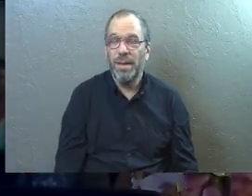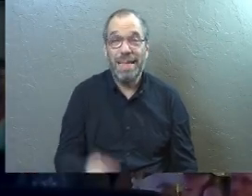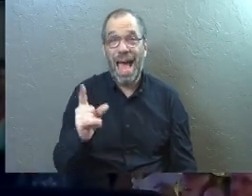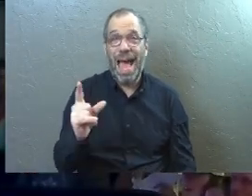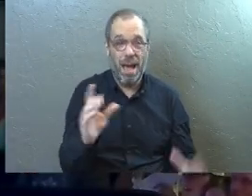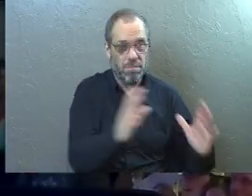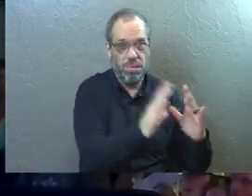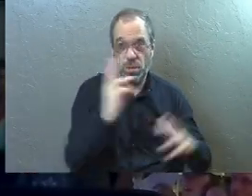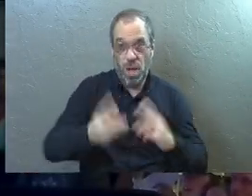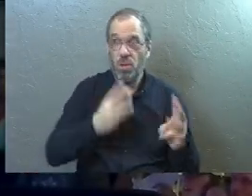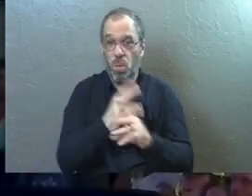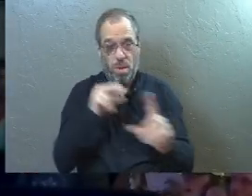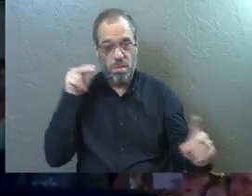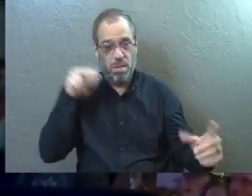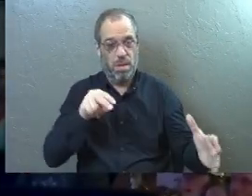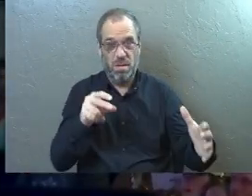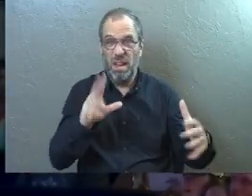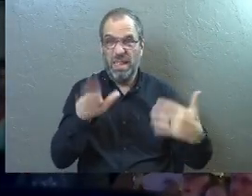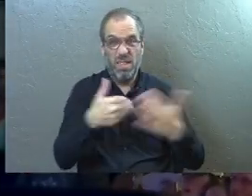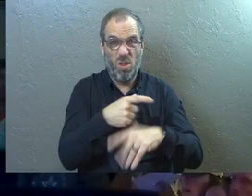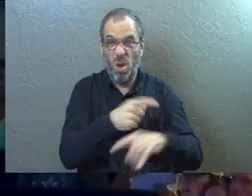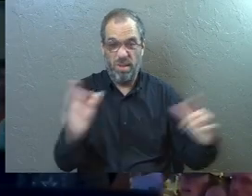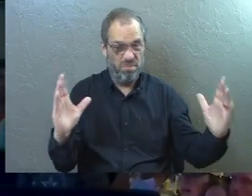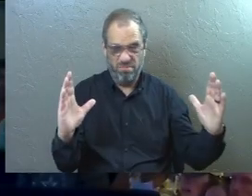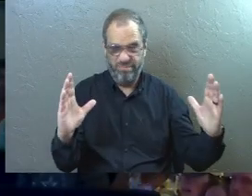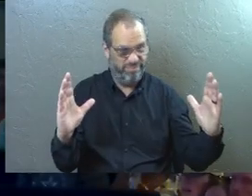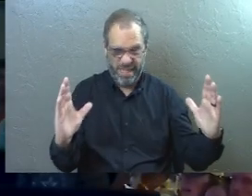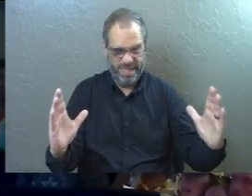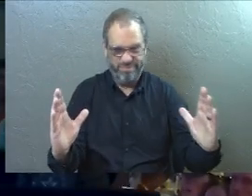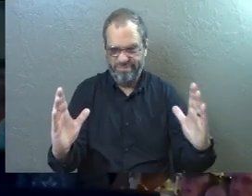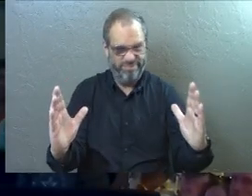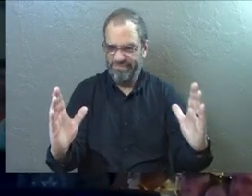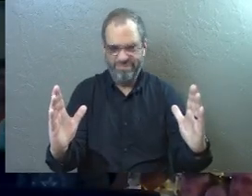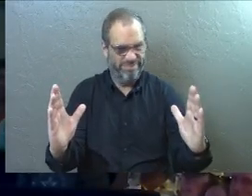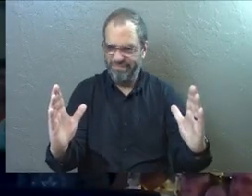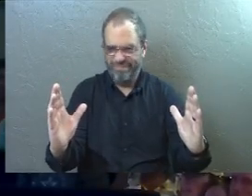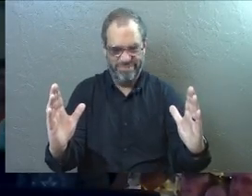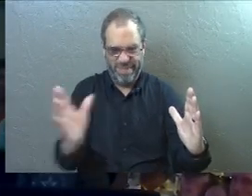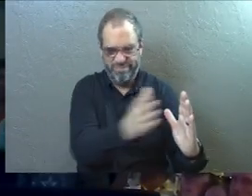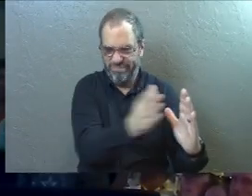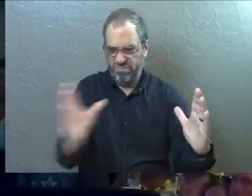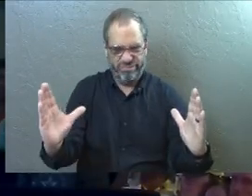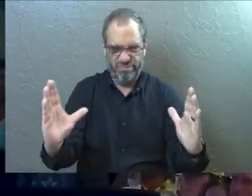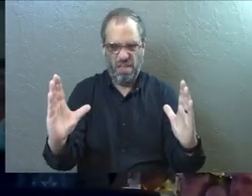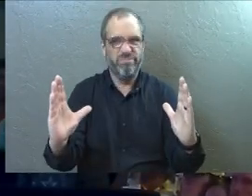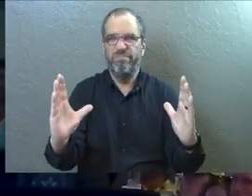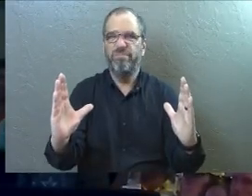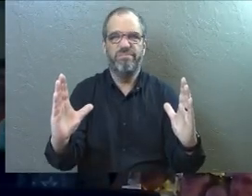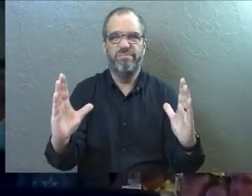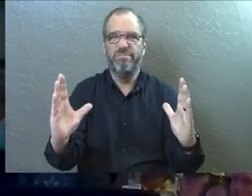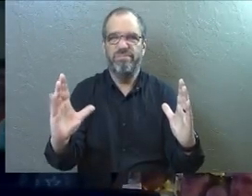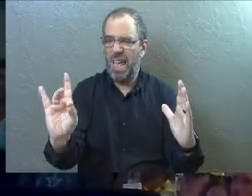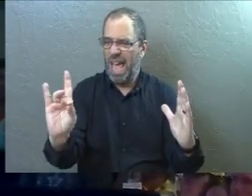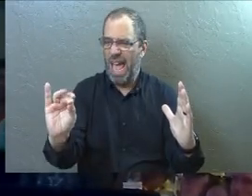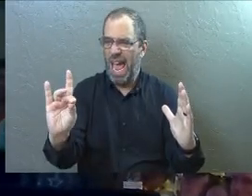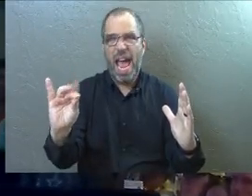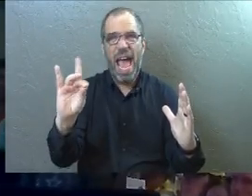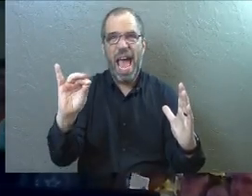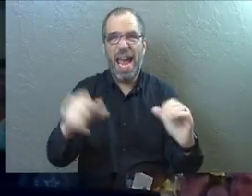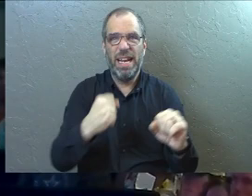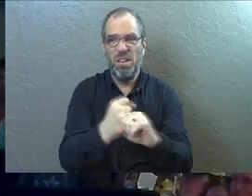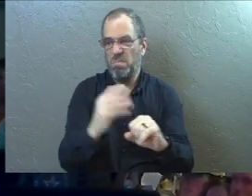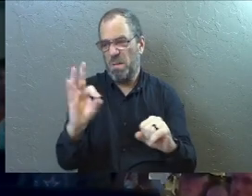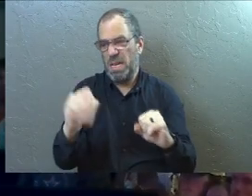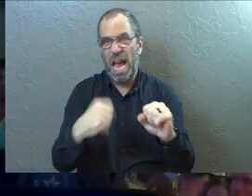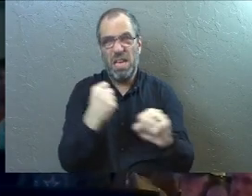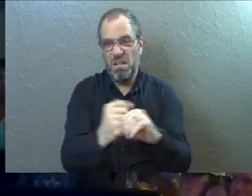In the view of the world, this is all of you. This is all that you are. You get those 80 years, you get those